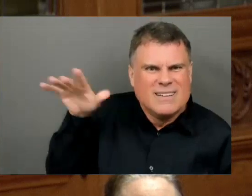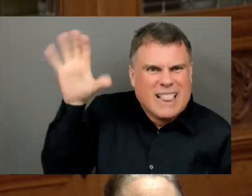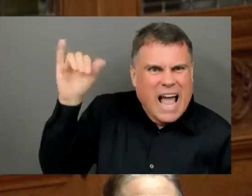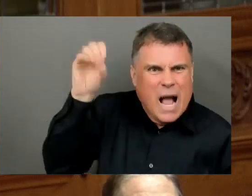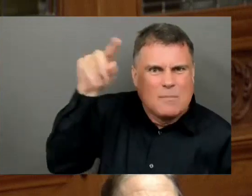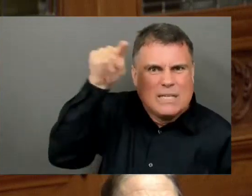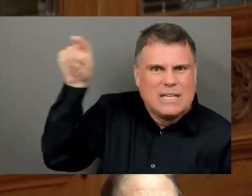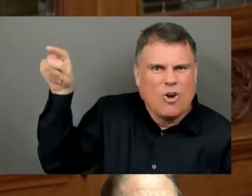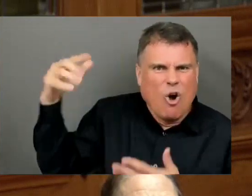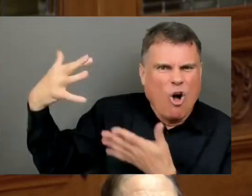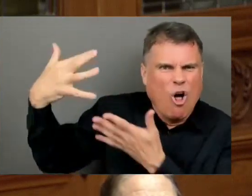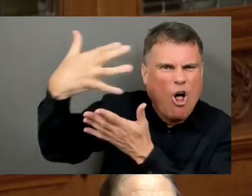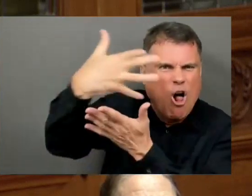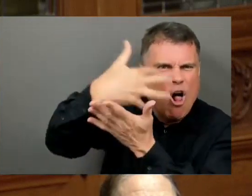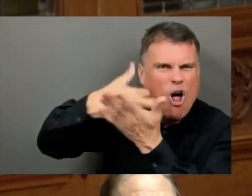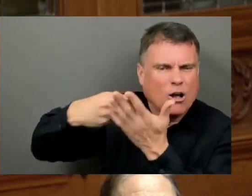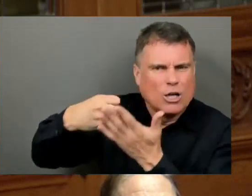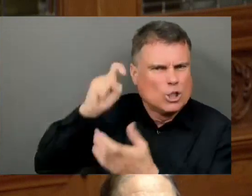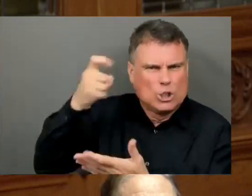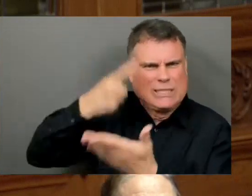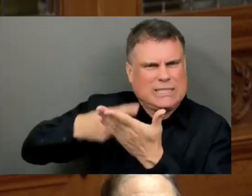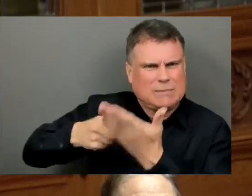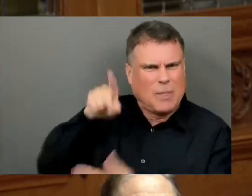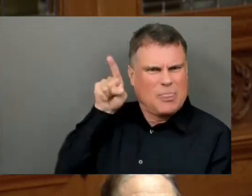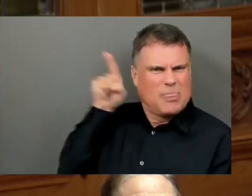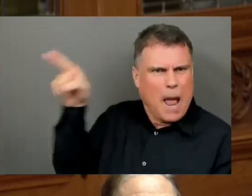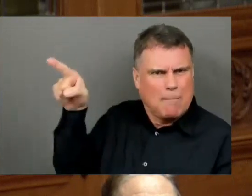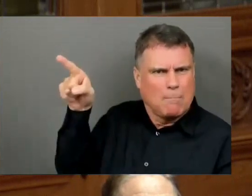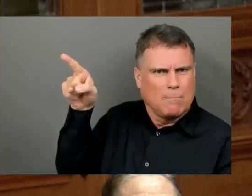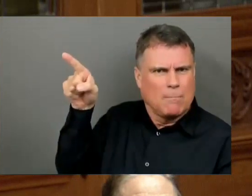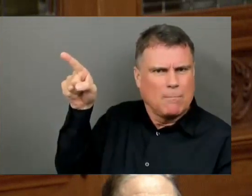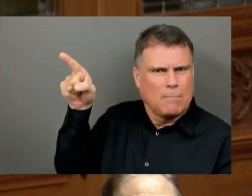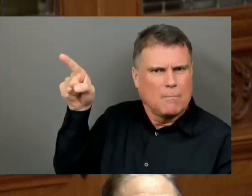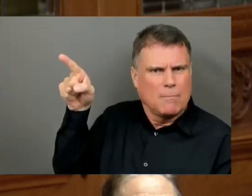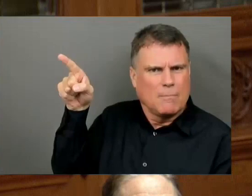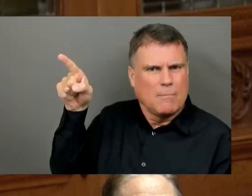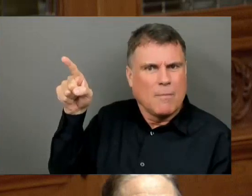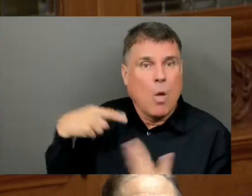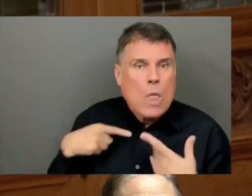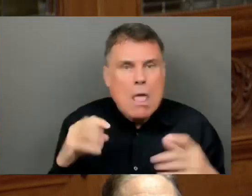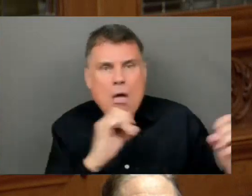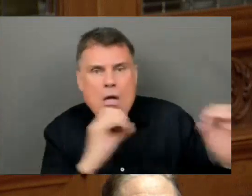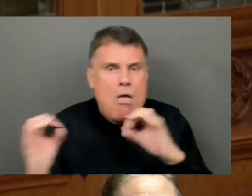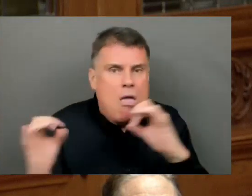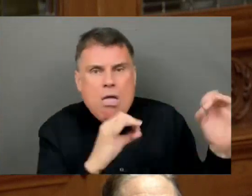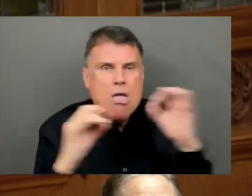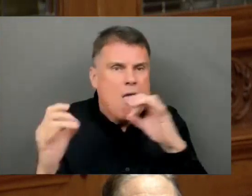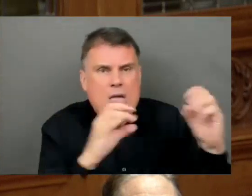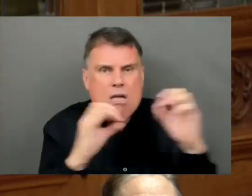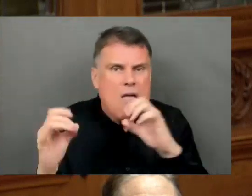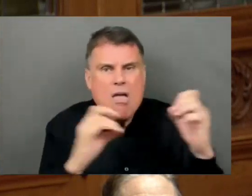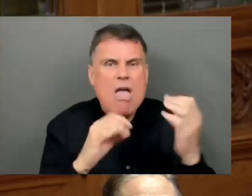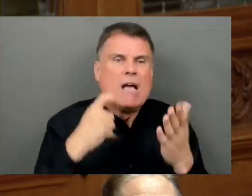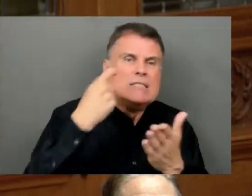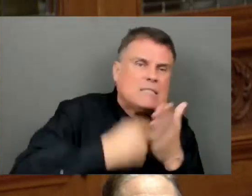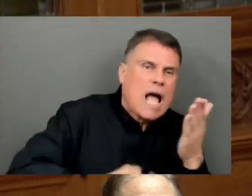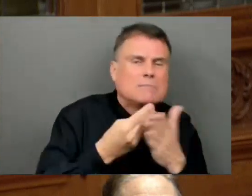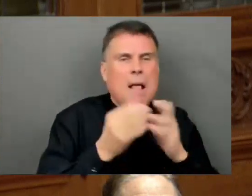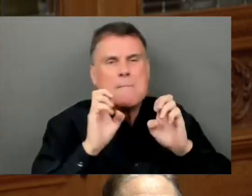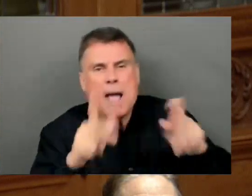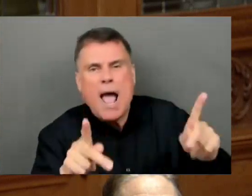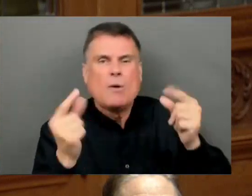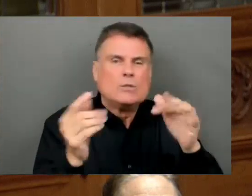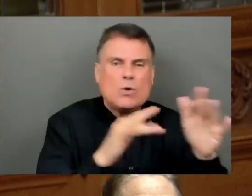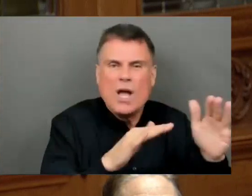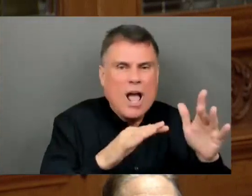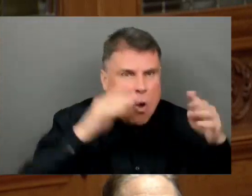Political conversations around the carbon tax and rebate have distracted us from the big picture. If we